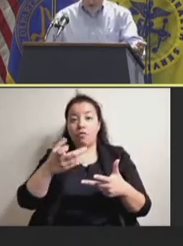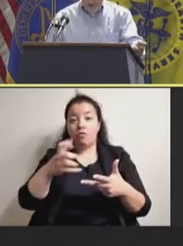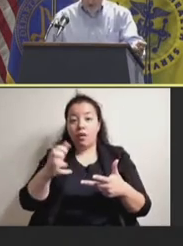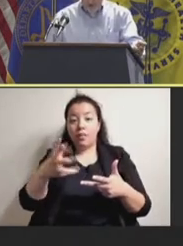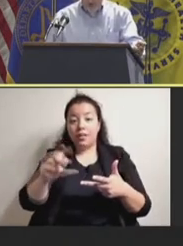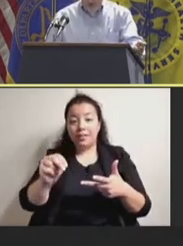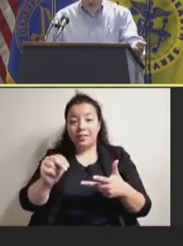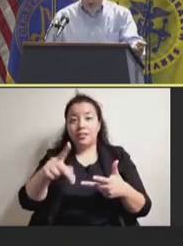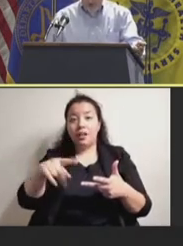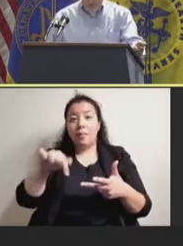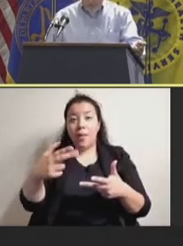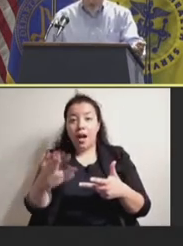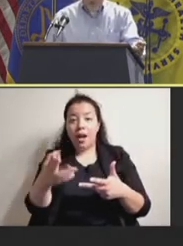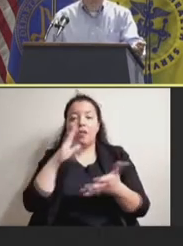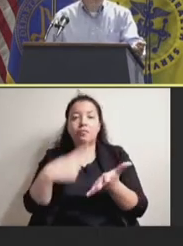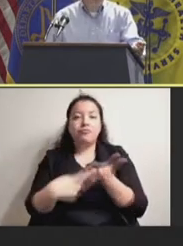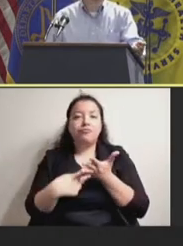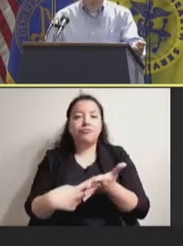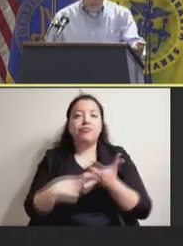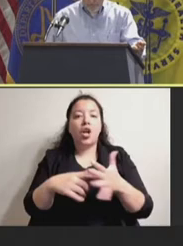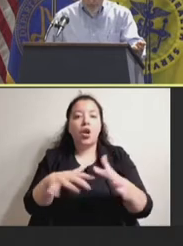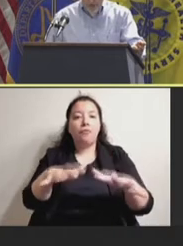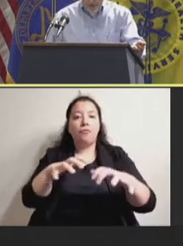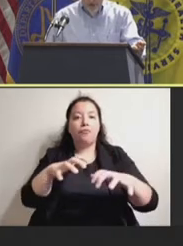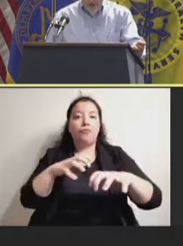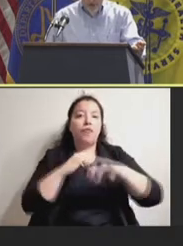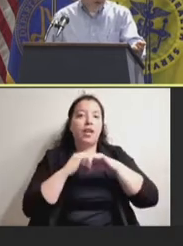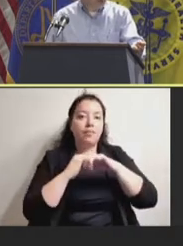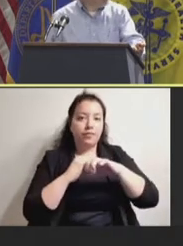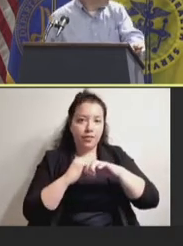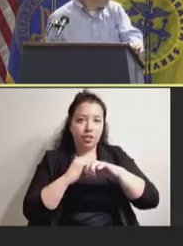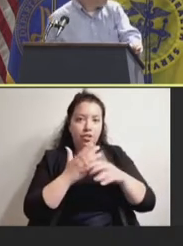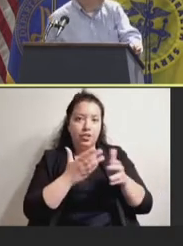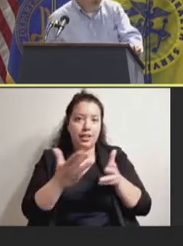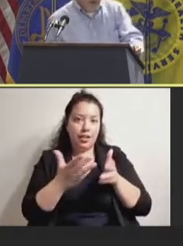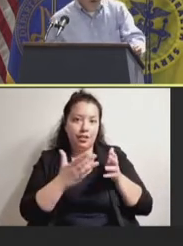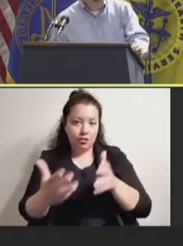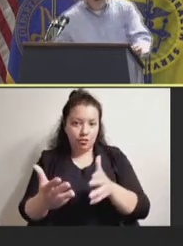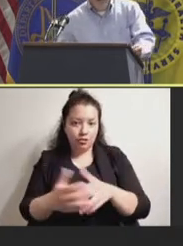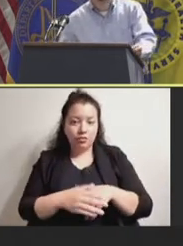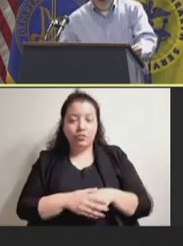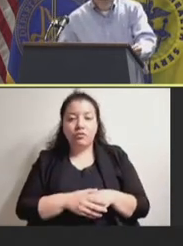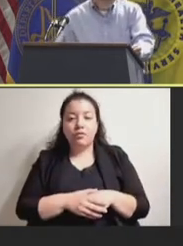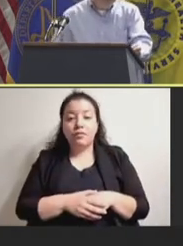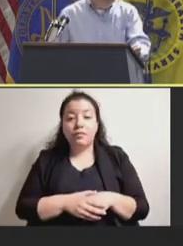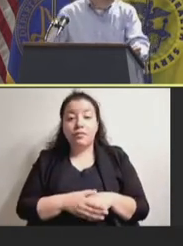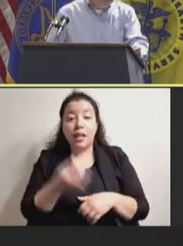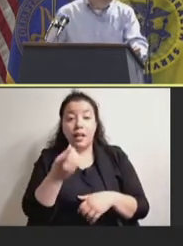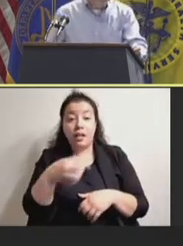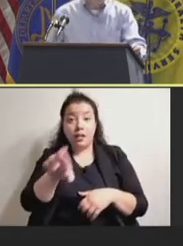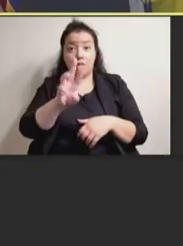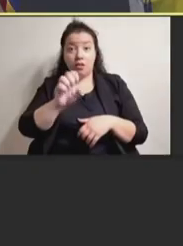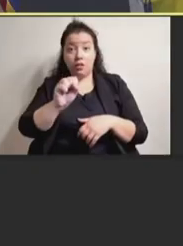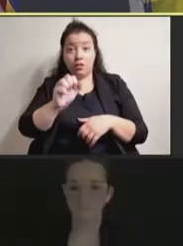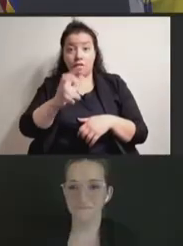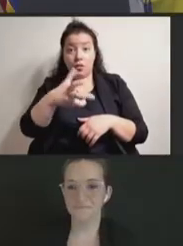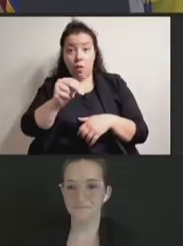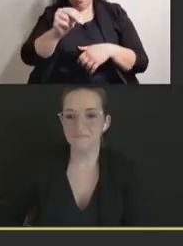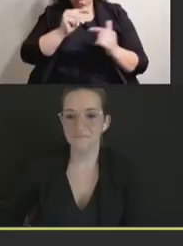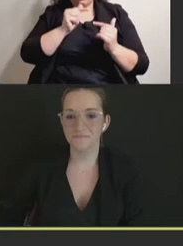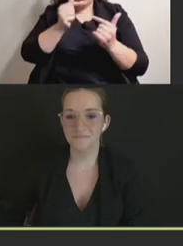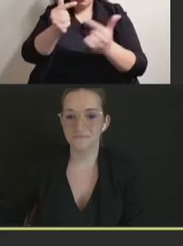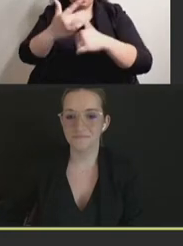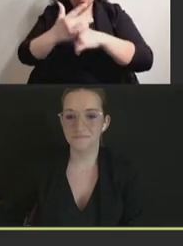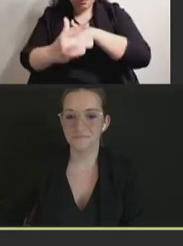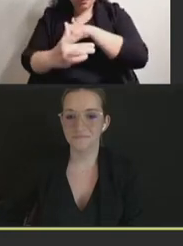monitors and freeze prevention carriers. Dr. Swan, are you on the line? Dr. Swan Yes,